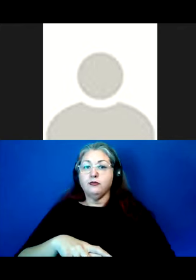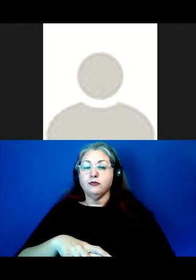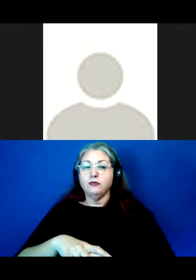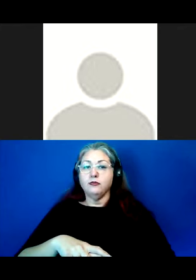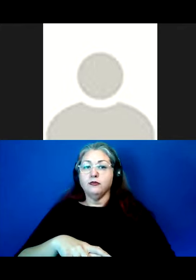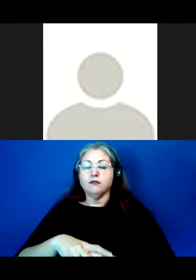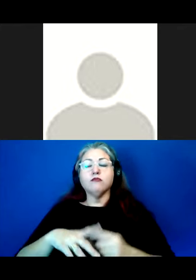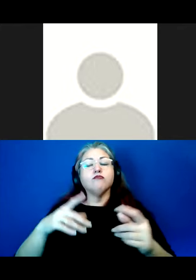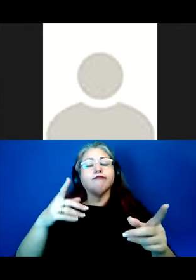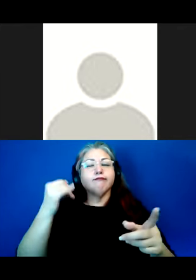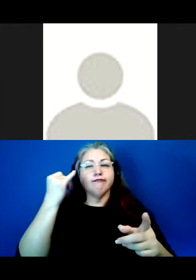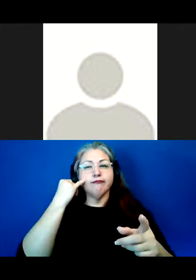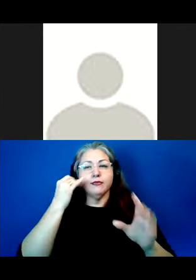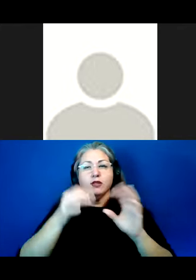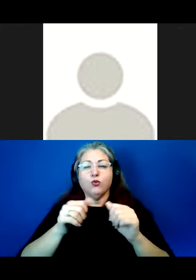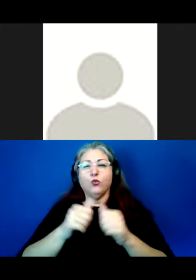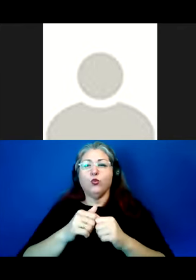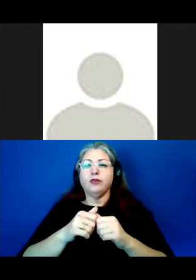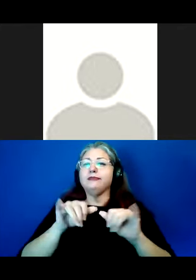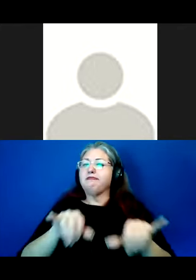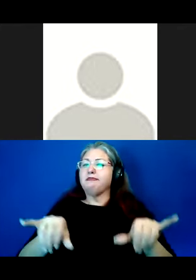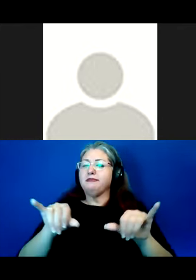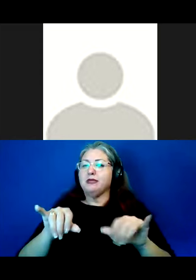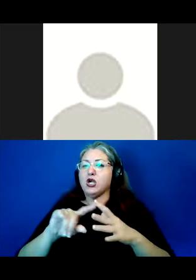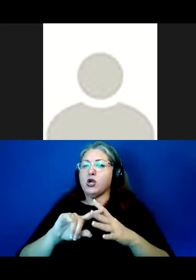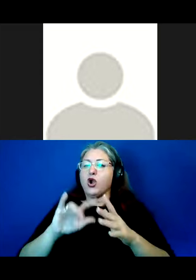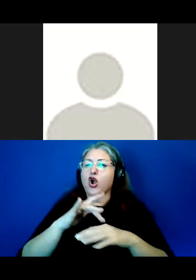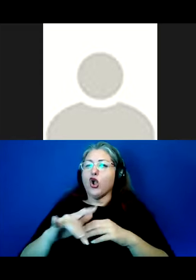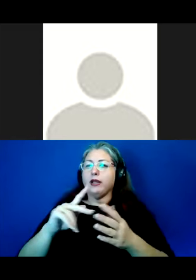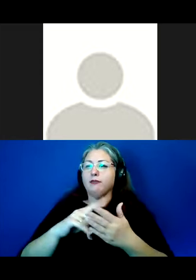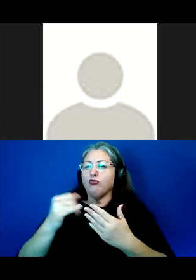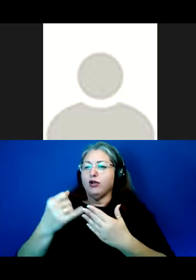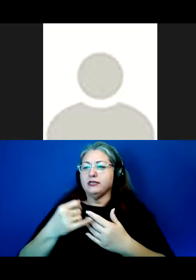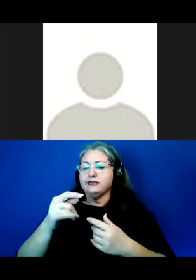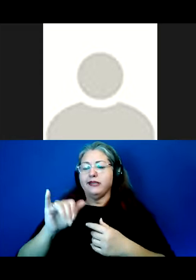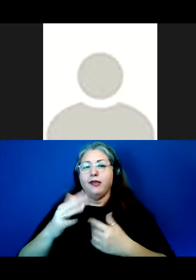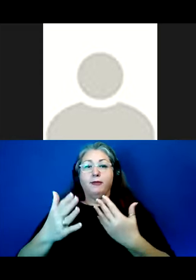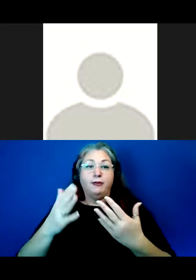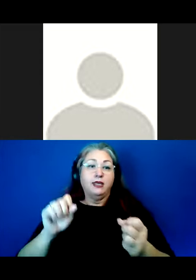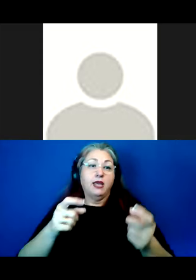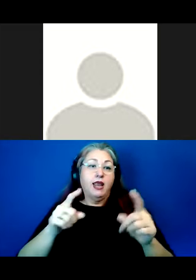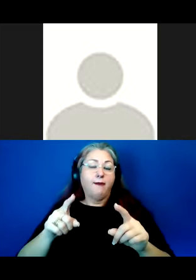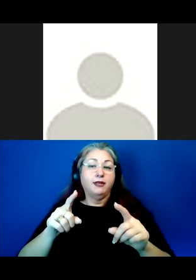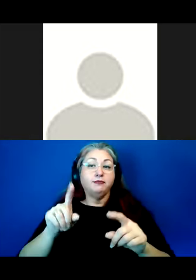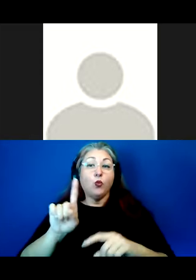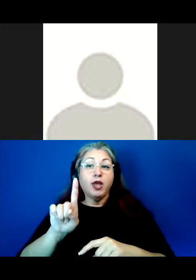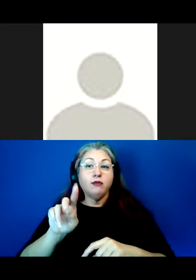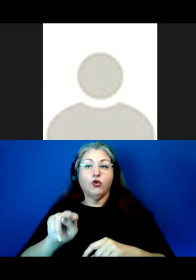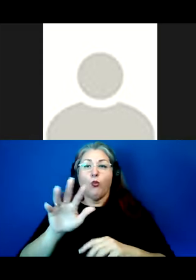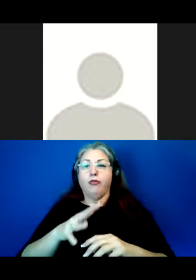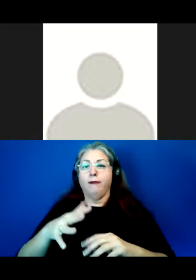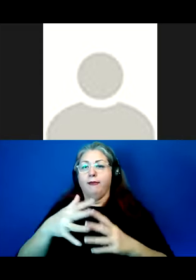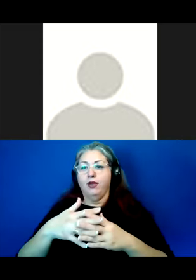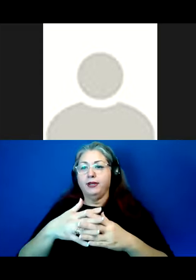Let's consider this in terms of a prototypical language documentation project of the sort that might occur in North America, and we might think